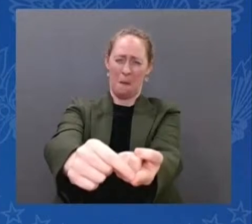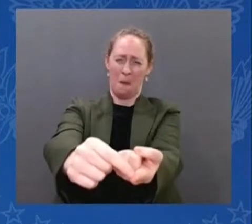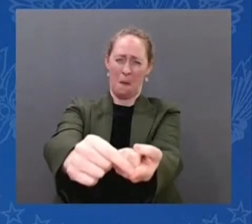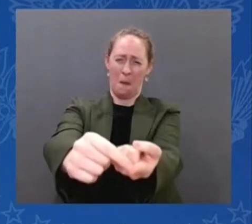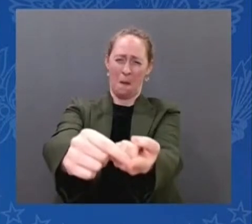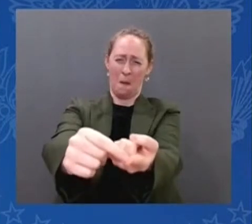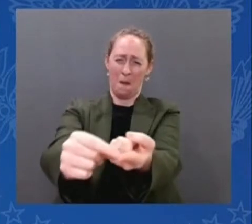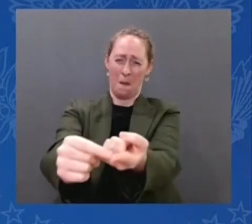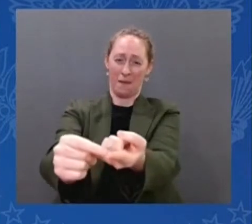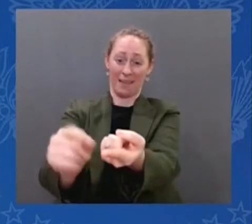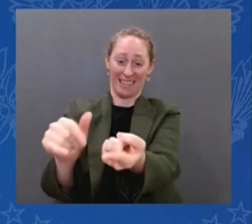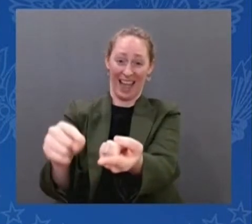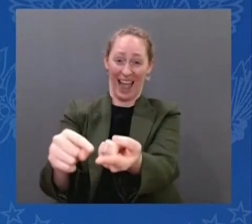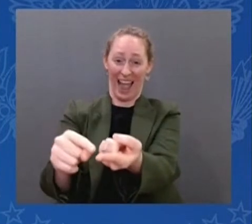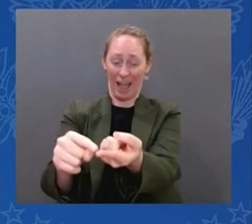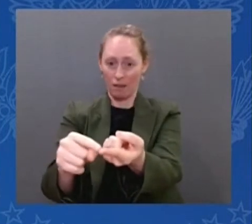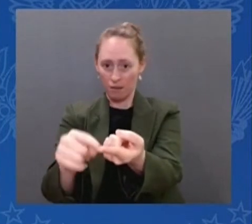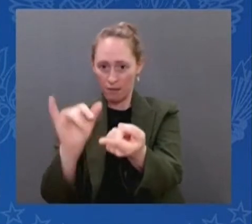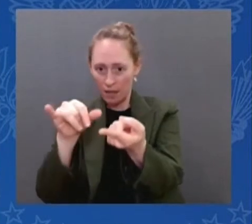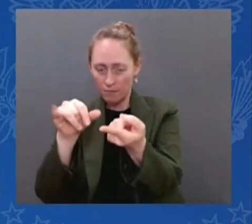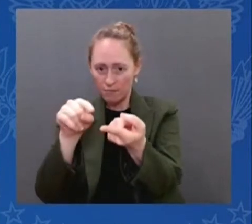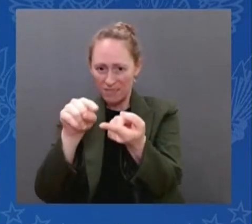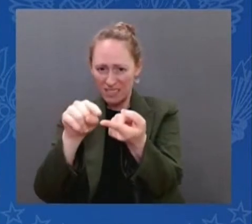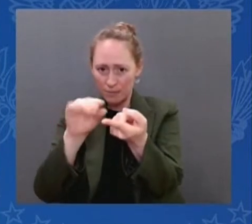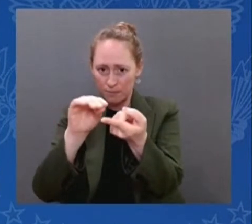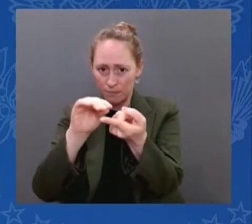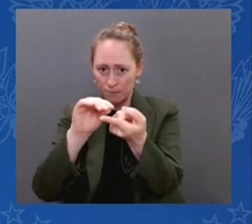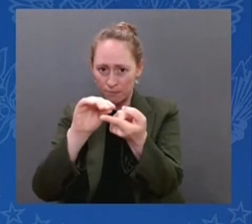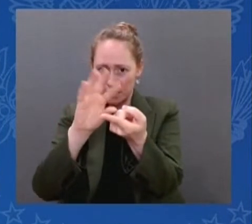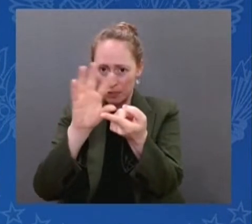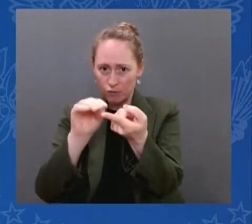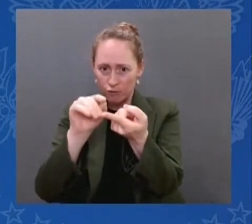And what you're seeing there are galaxies.